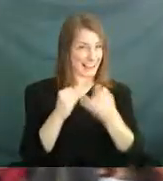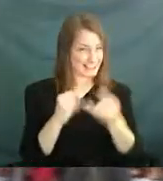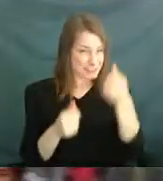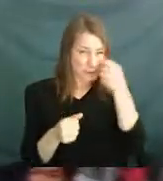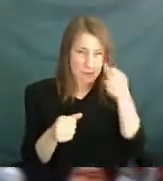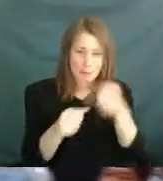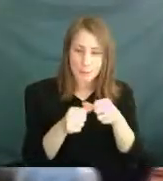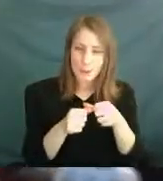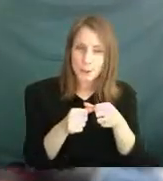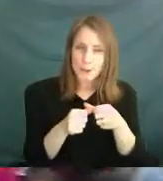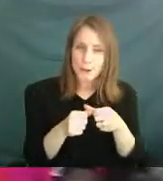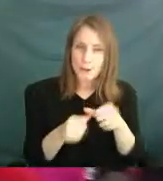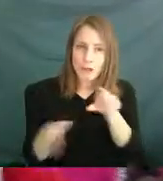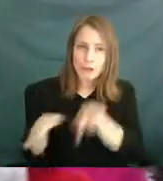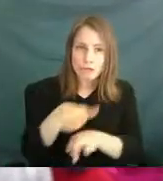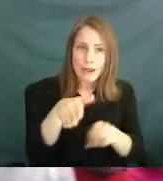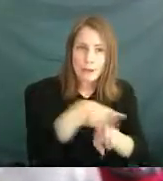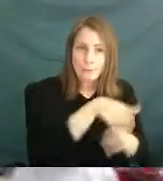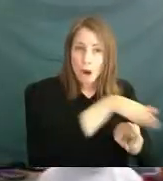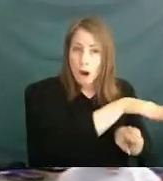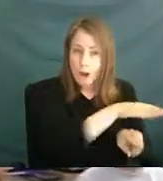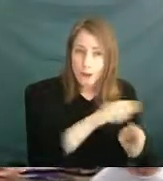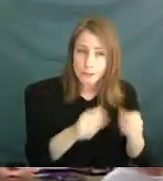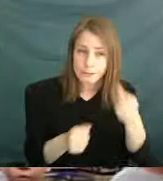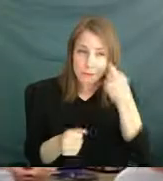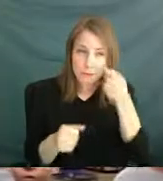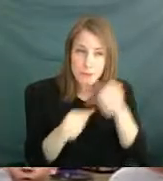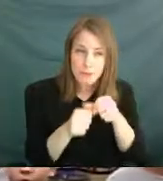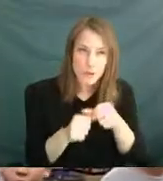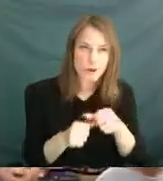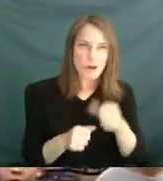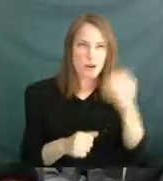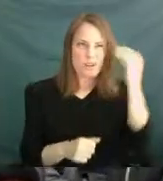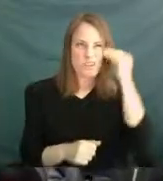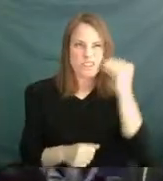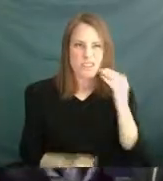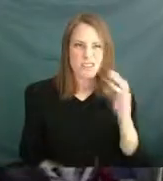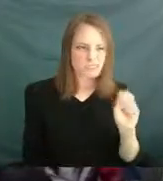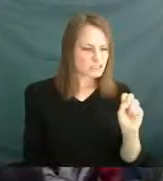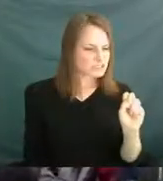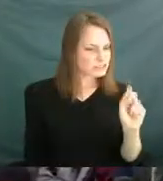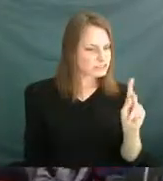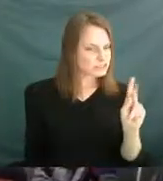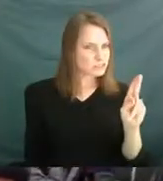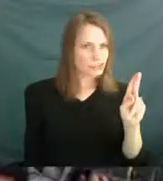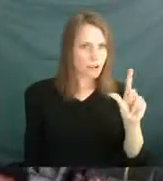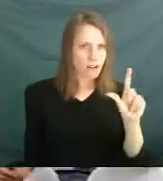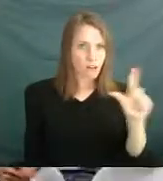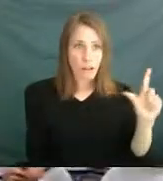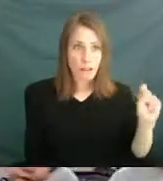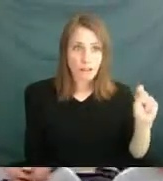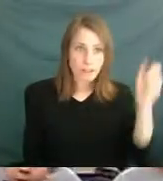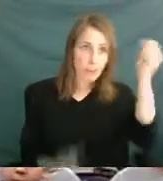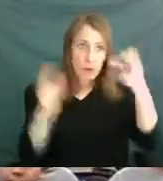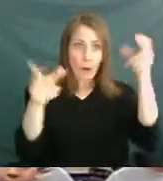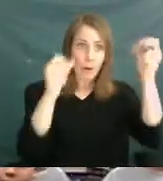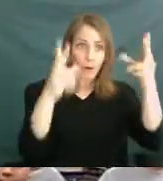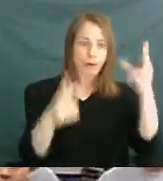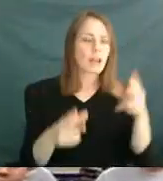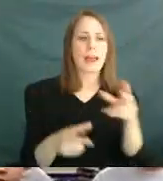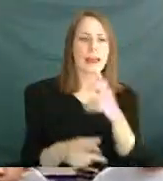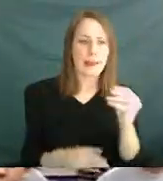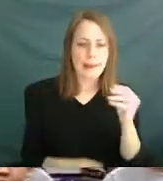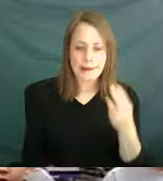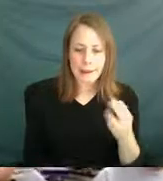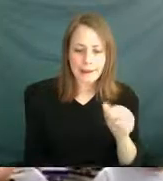Right? Right? You know, they got the scene in the graveyard and they're throwing skulls out of the graveyard. No, mean, know, to the point where Hamlet actually picks up the